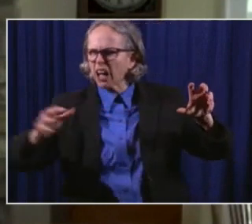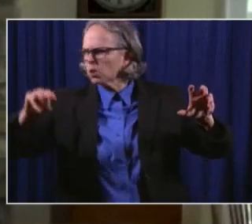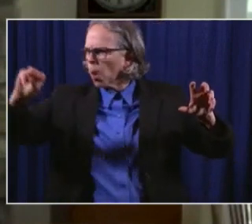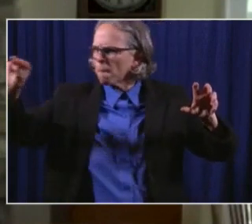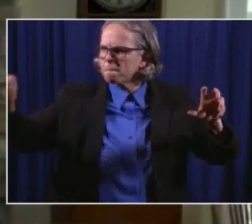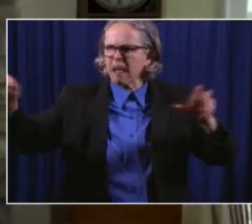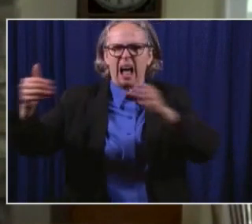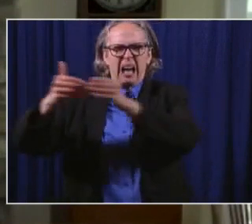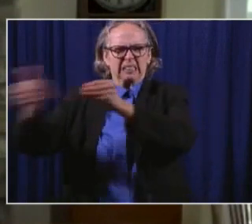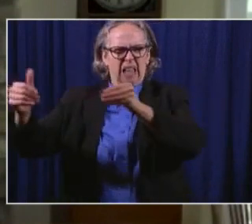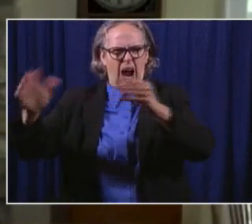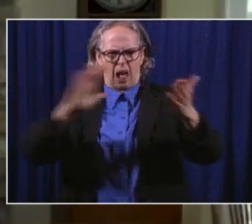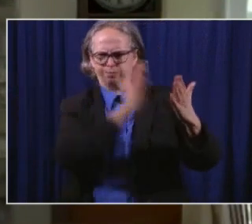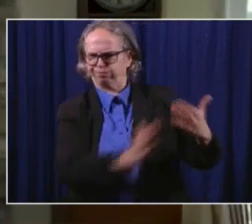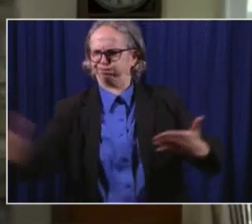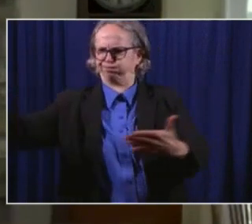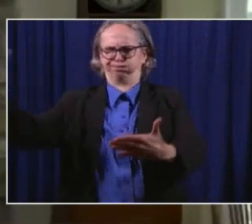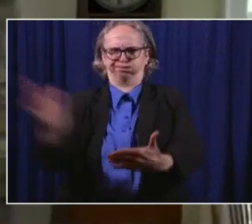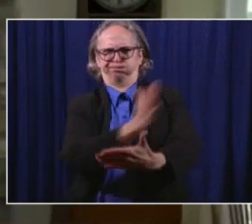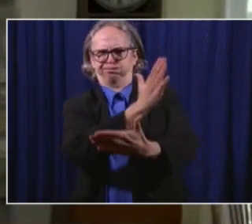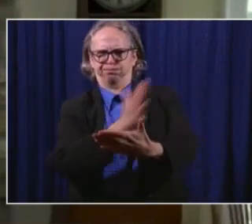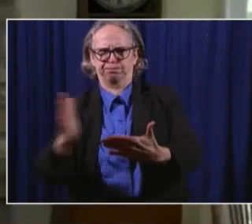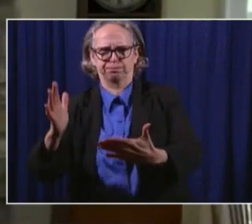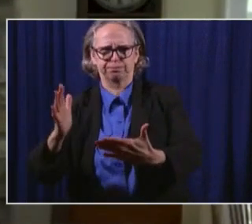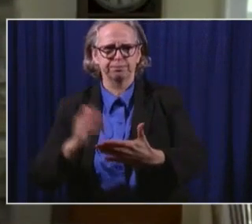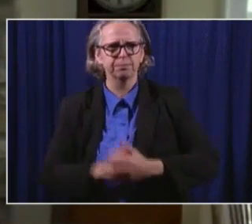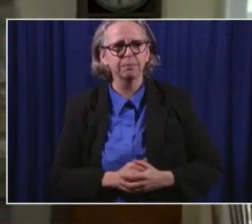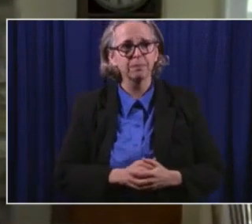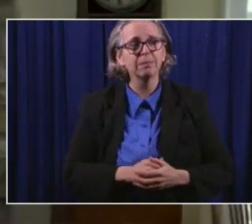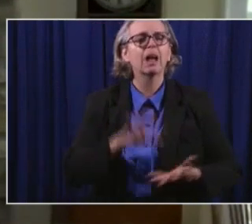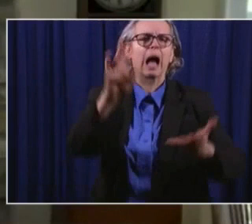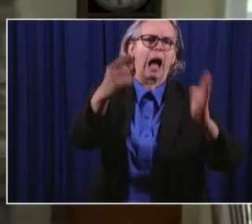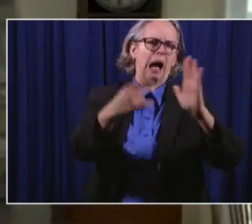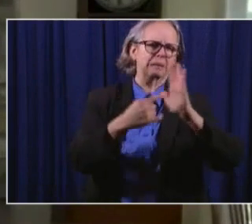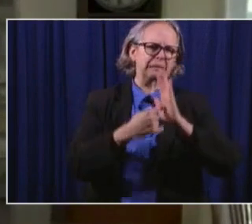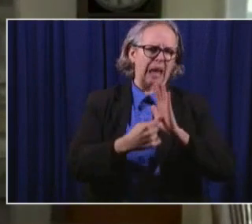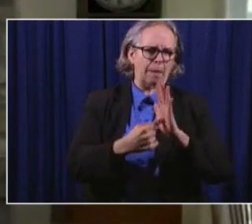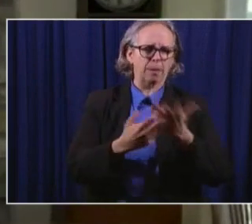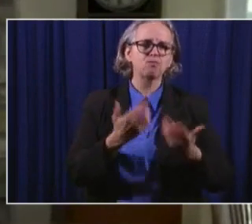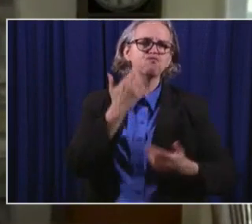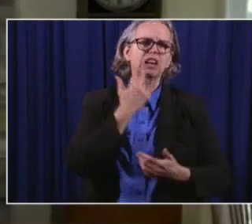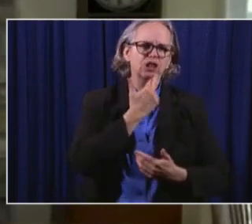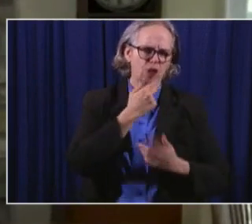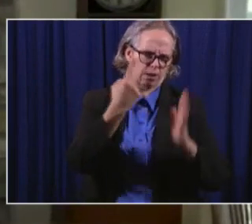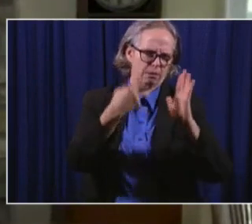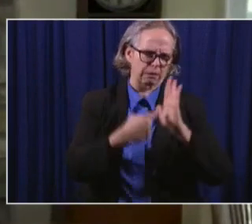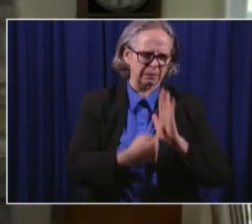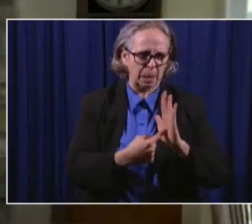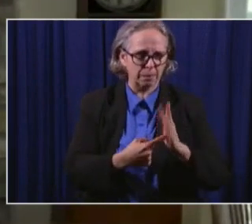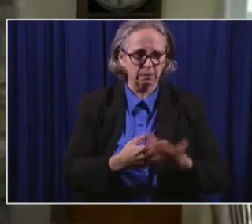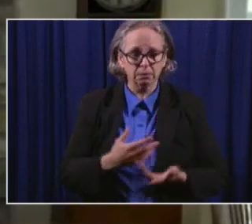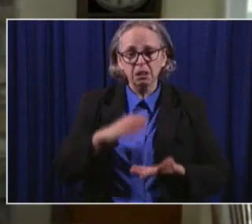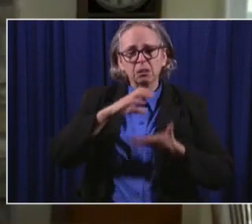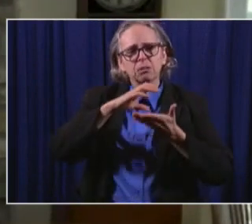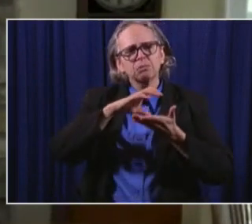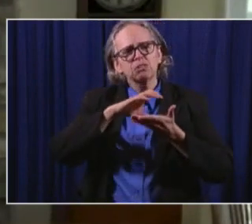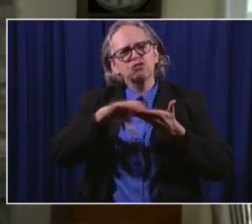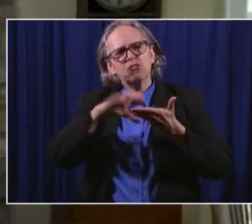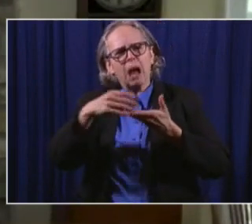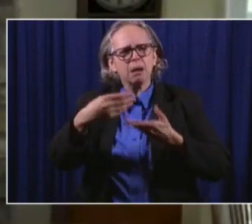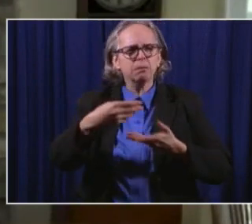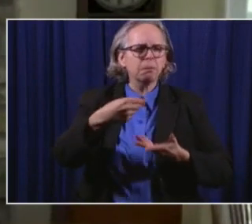system. On average, for example, a restaurant could see a check for about $13